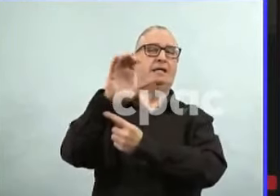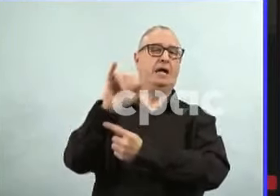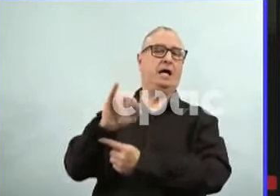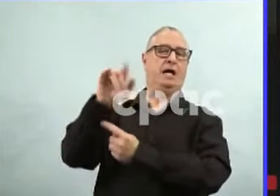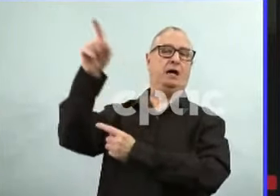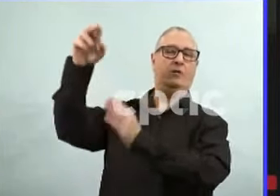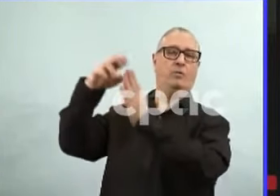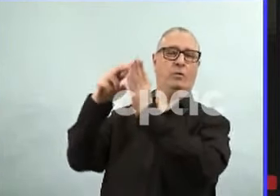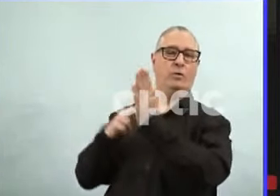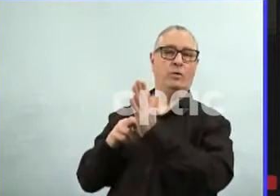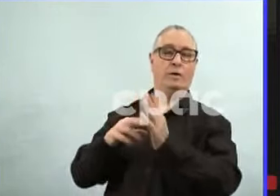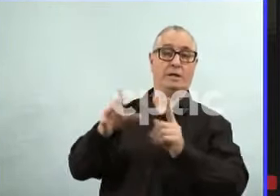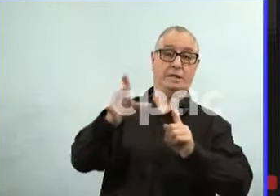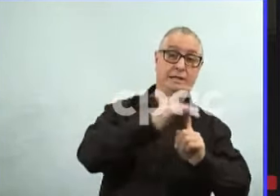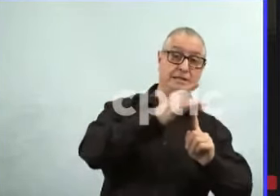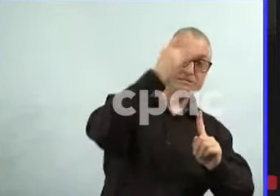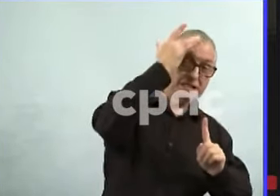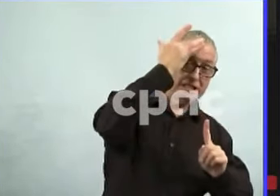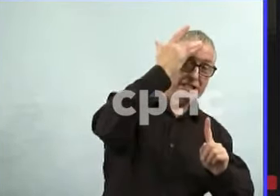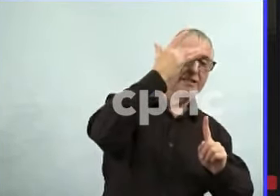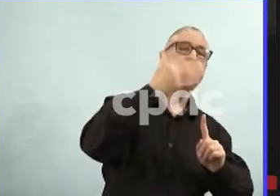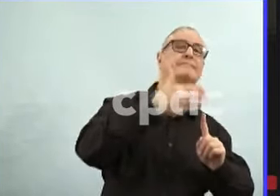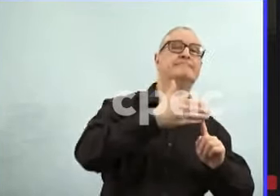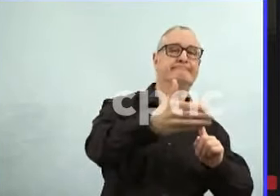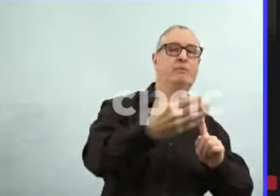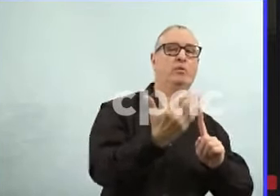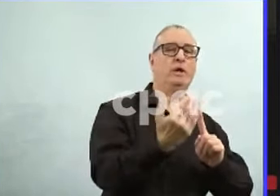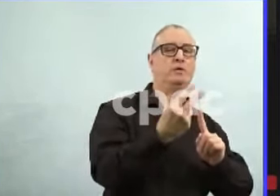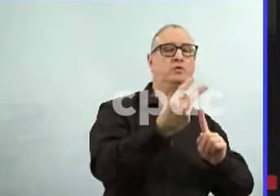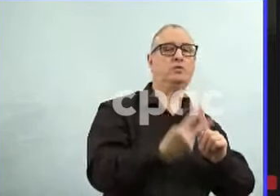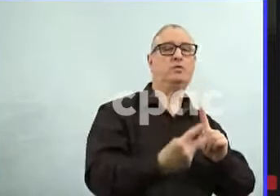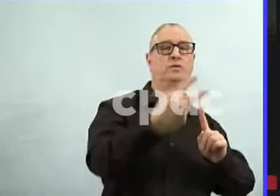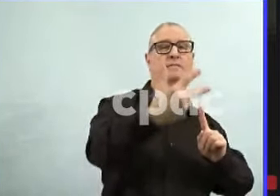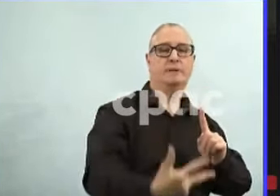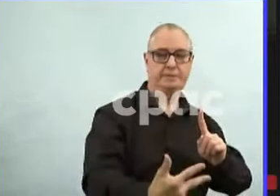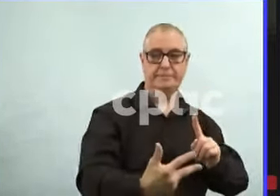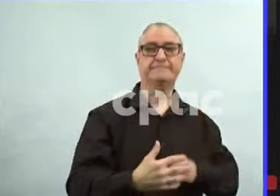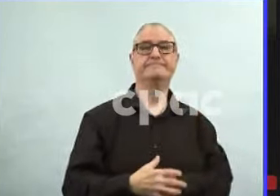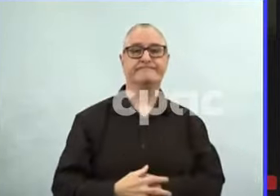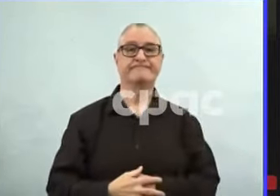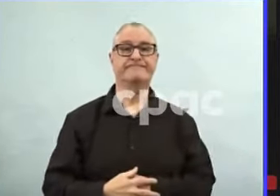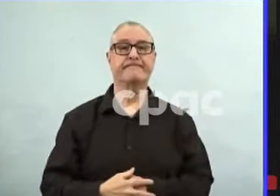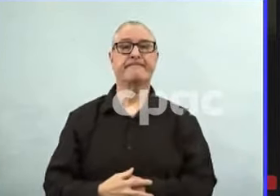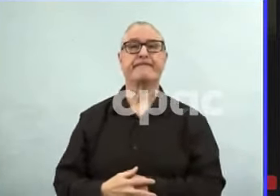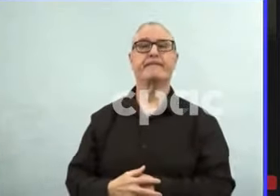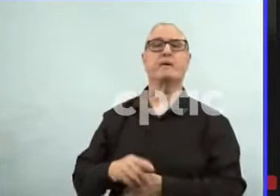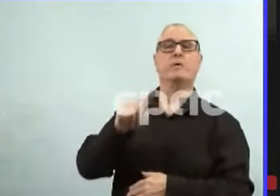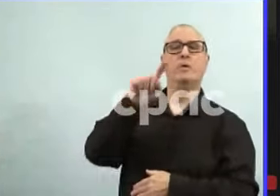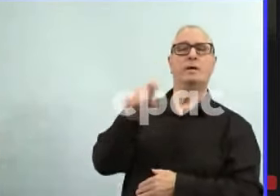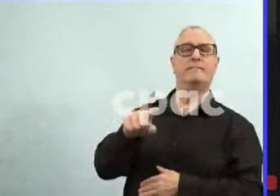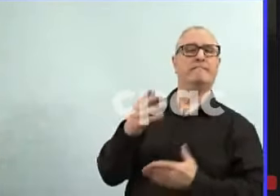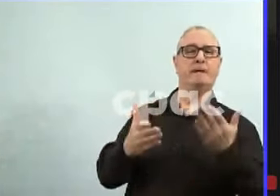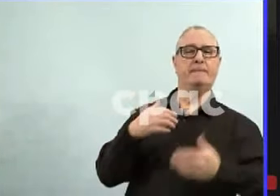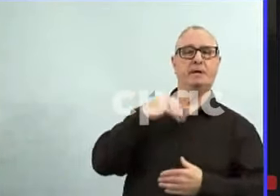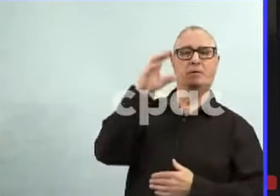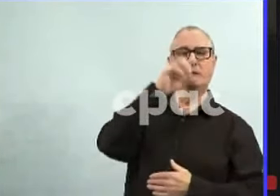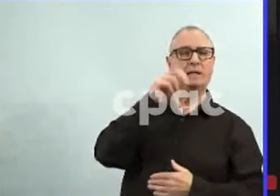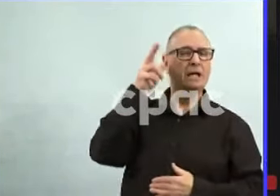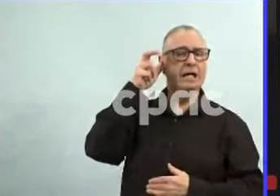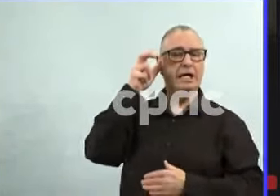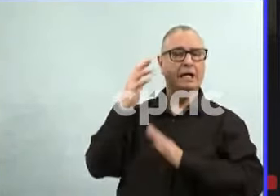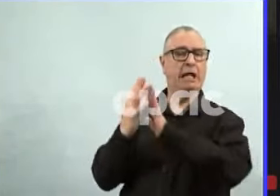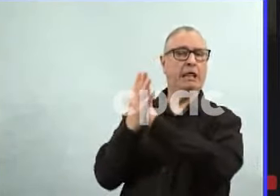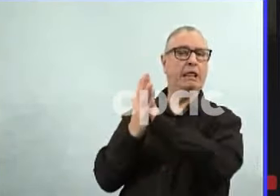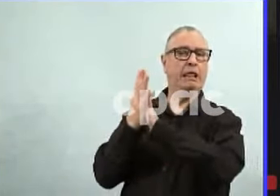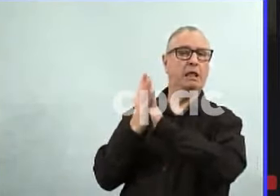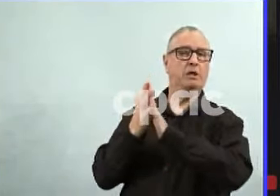Dr. Atwell, I'm not sure if I heard you correctly in your answer about testing because my audio was cutting out here. But I think that you said that rapid